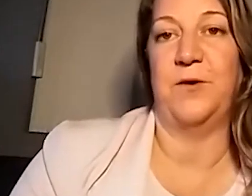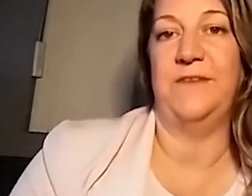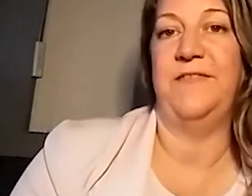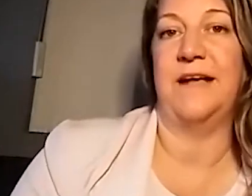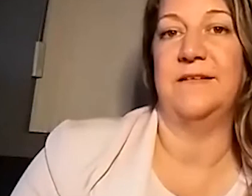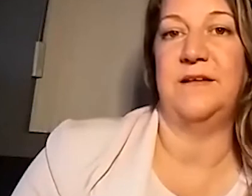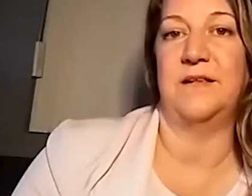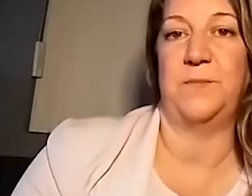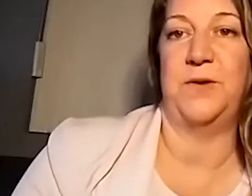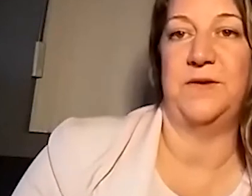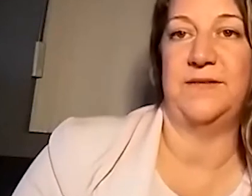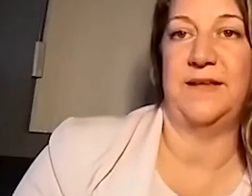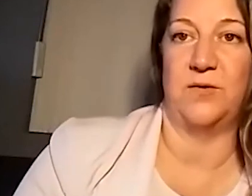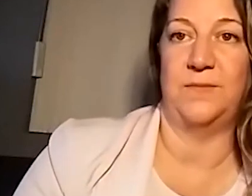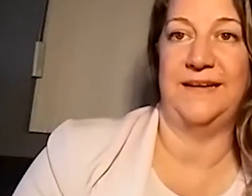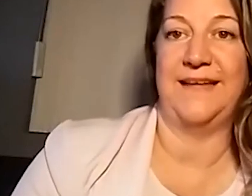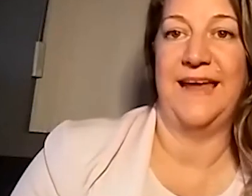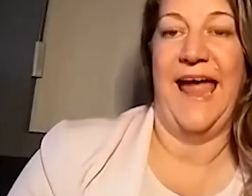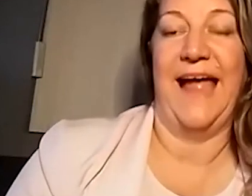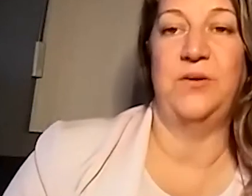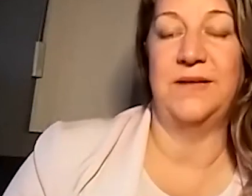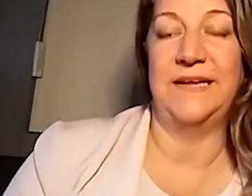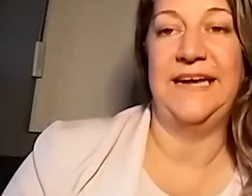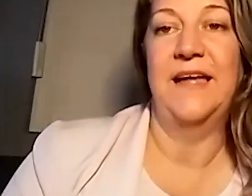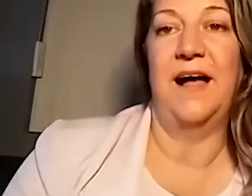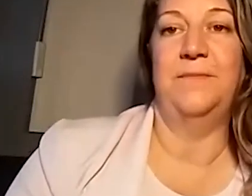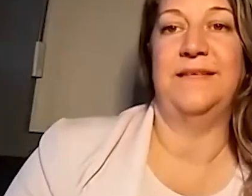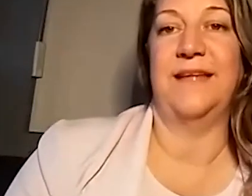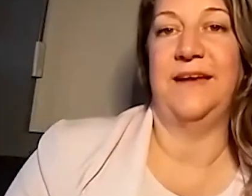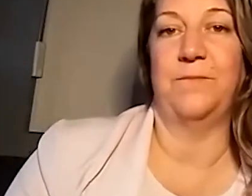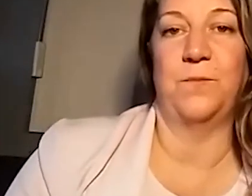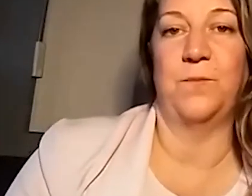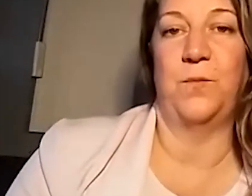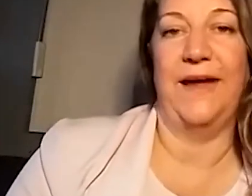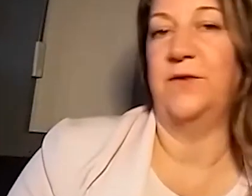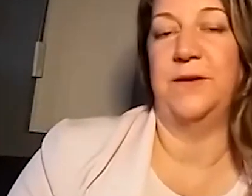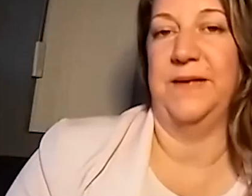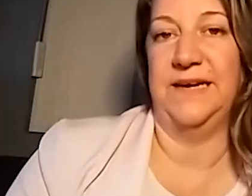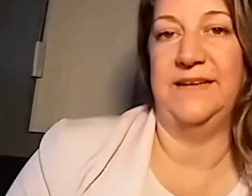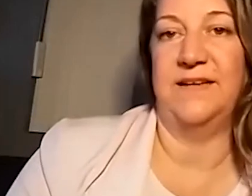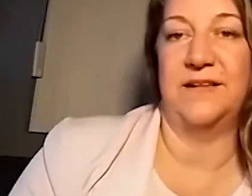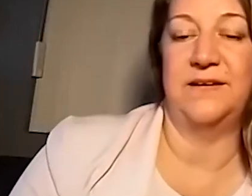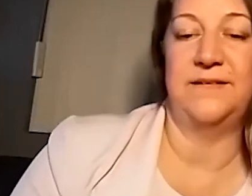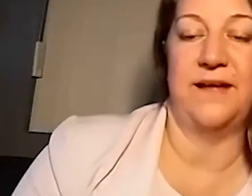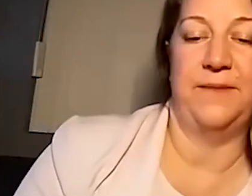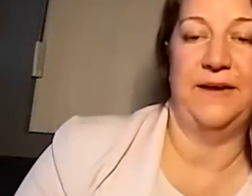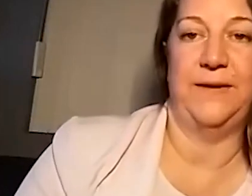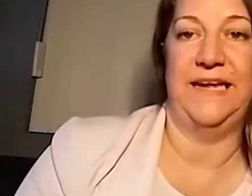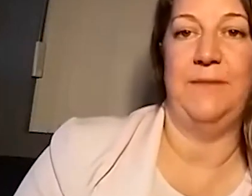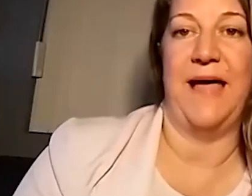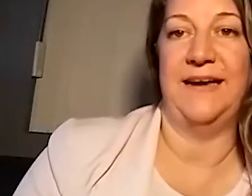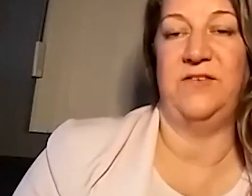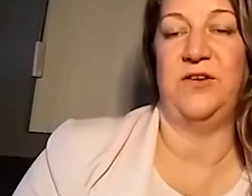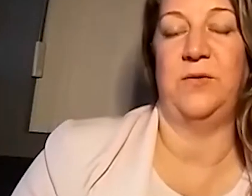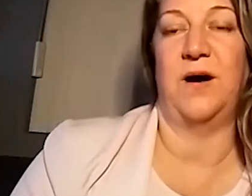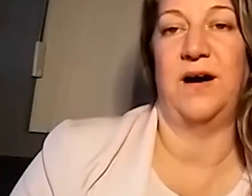,000, $45,000 per person as homeless annually. Um, that's, like, way over a billion dollars. Um, and if we